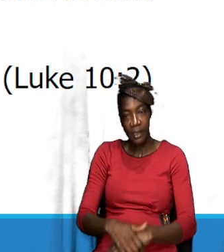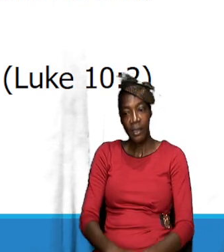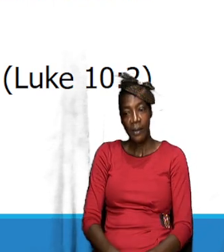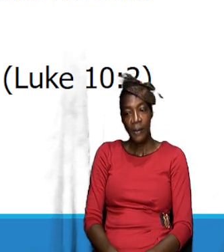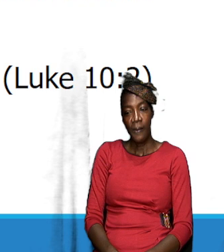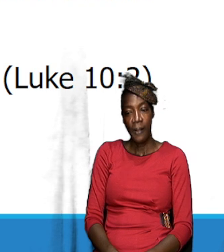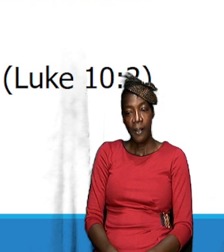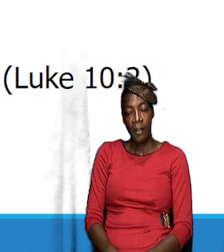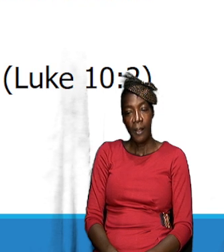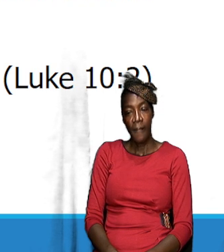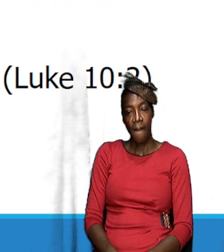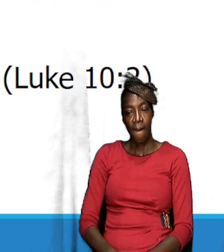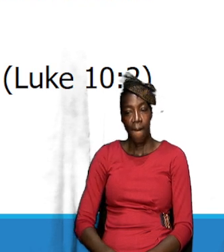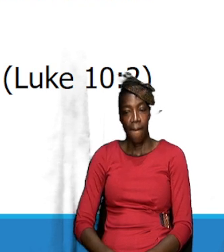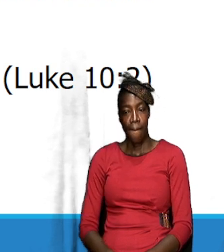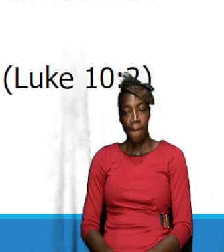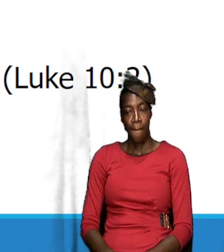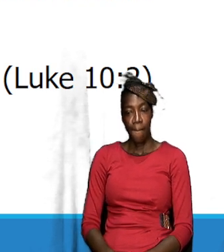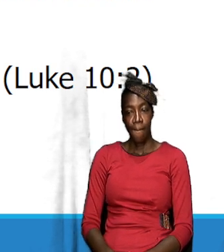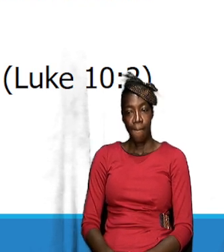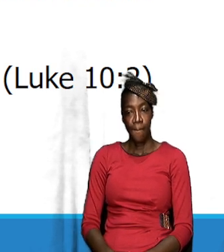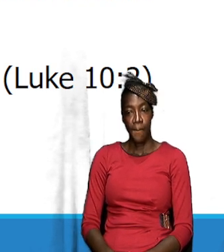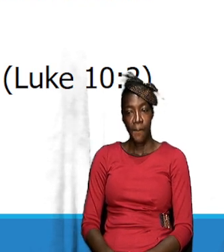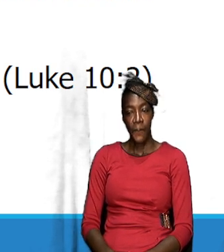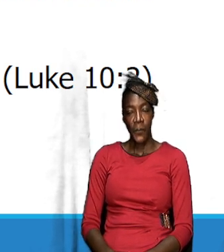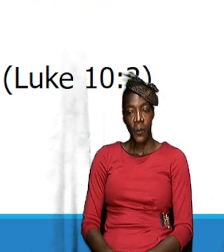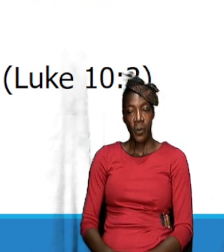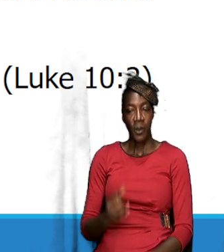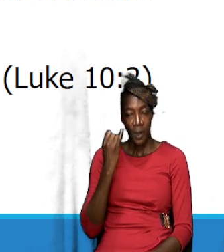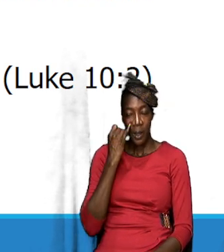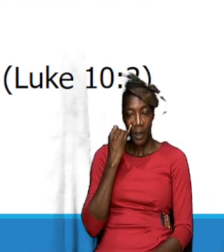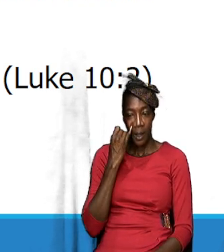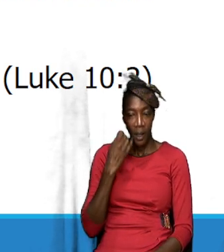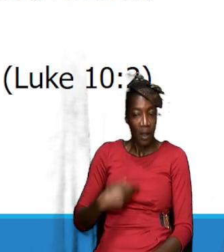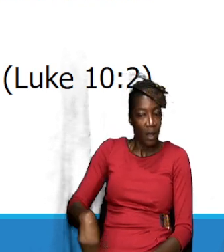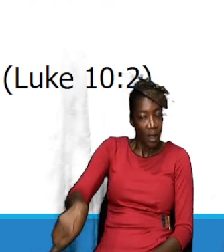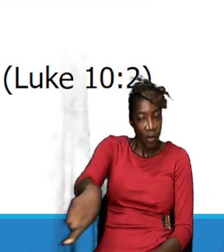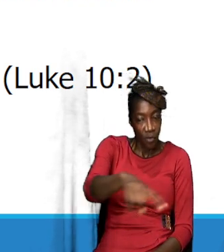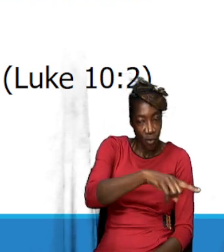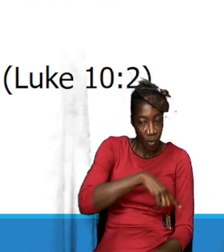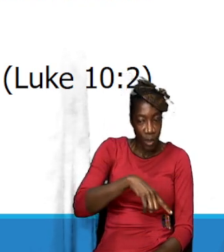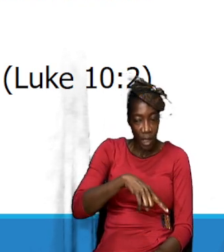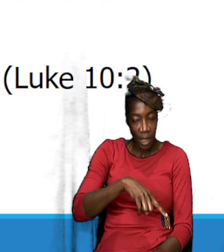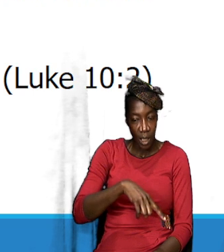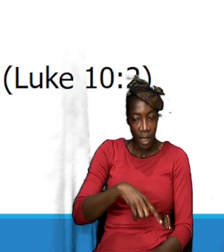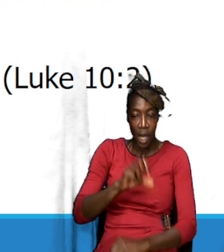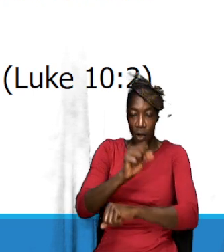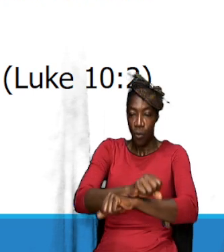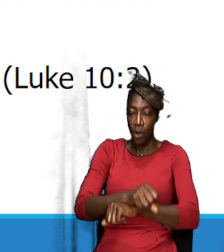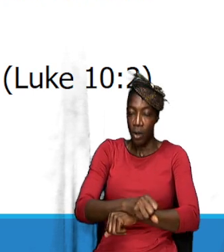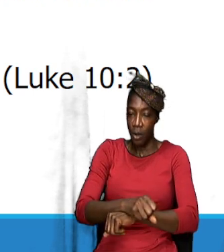I believe, you know, if we do this, if we operate like that,